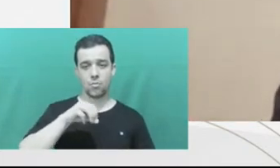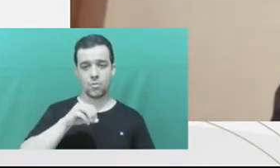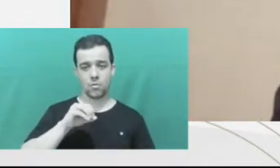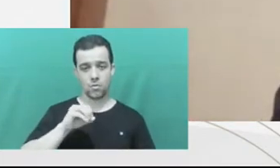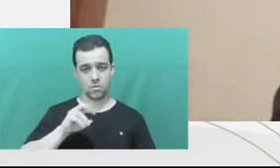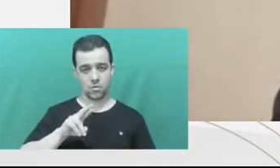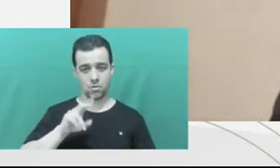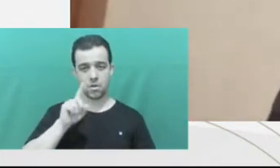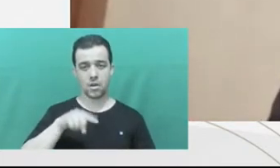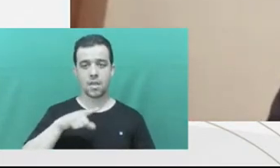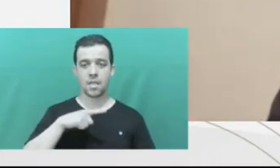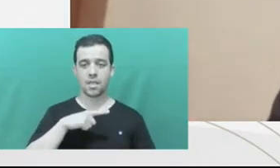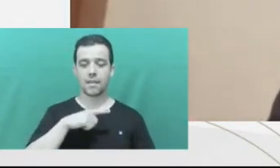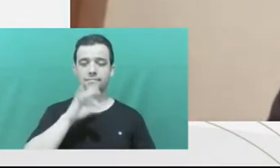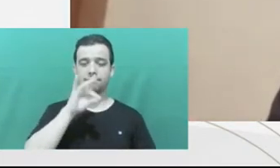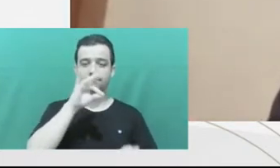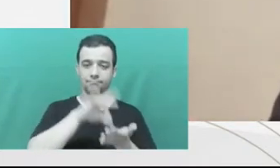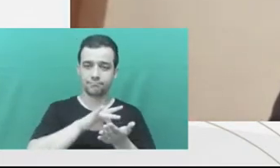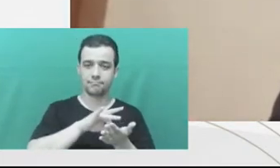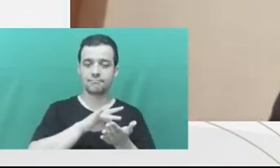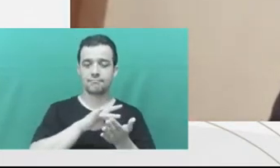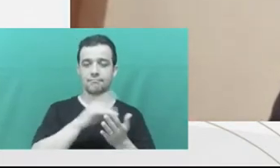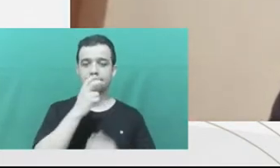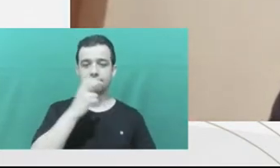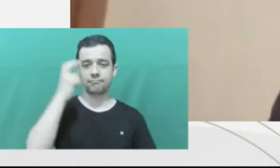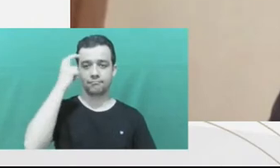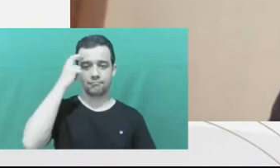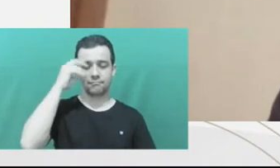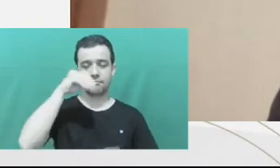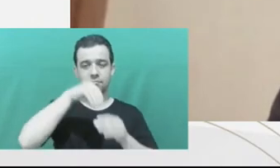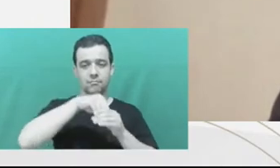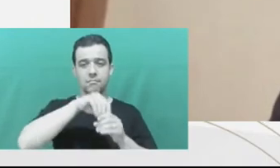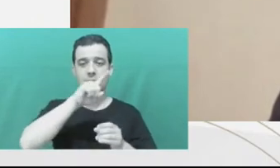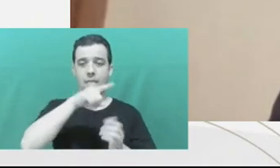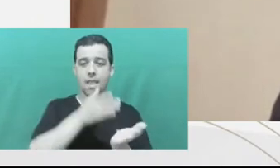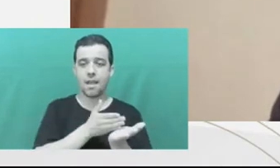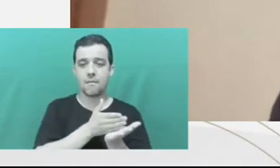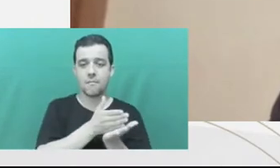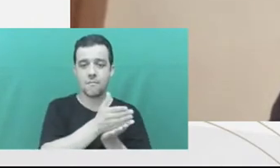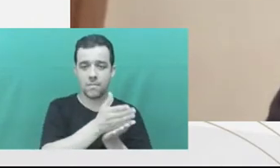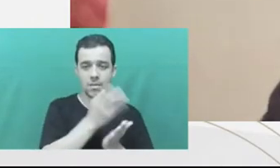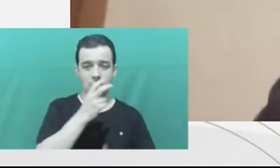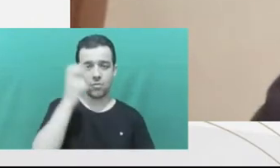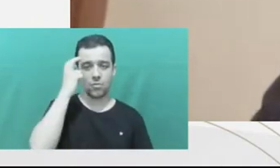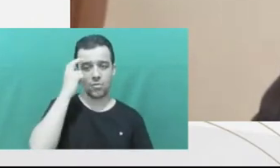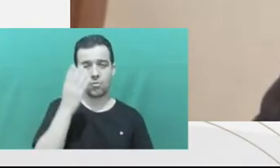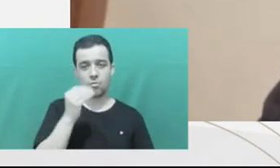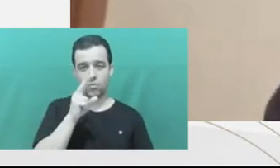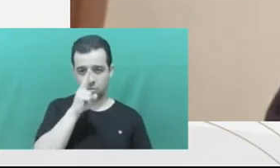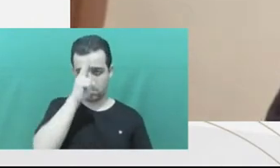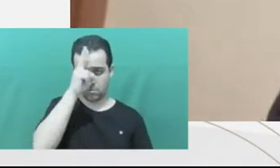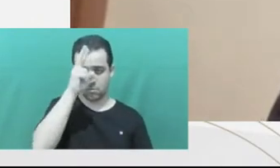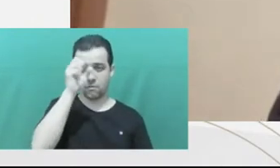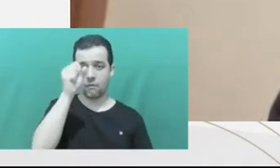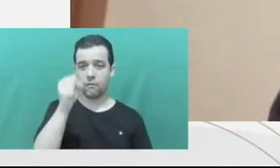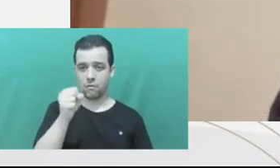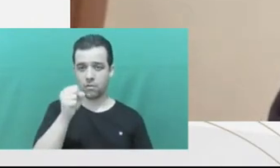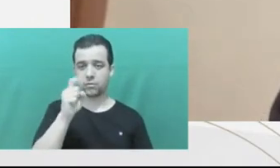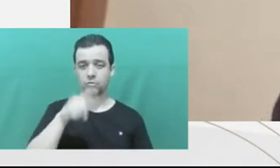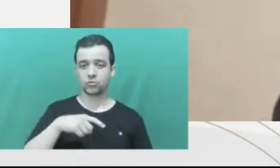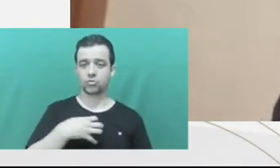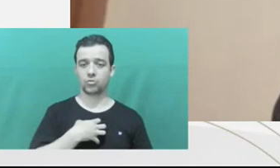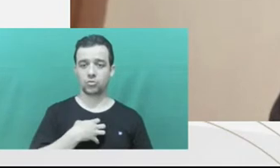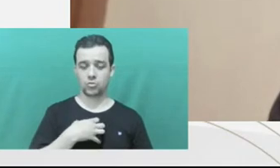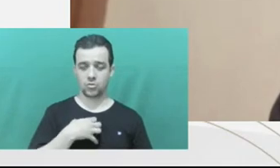that follow common law have a very important helix in this sense.